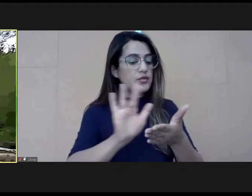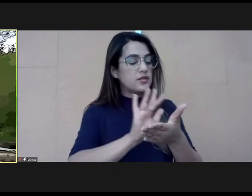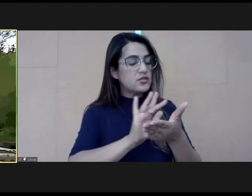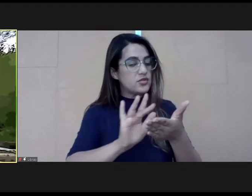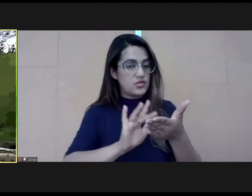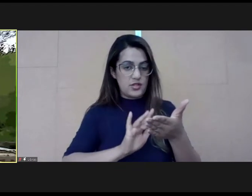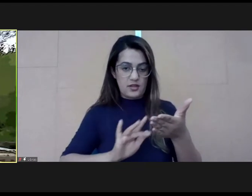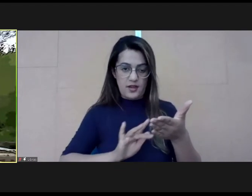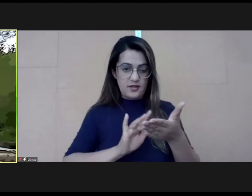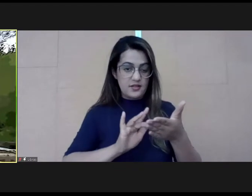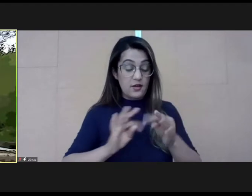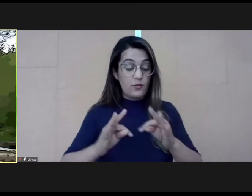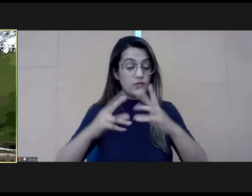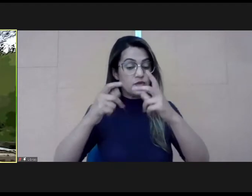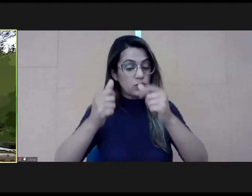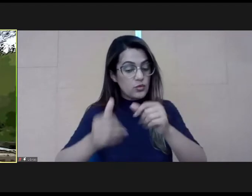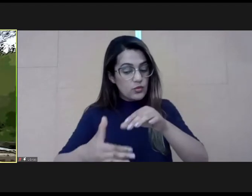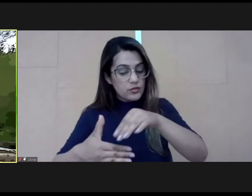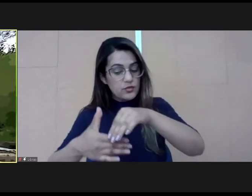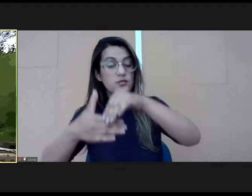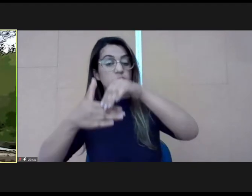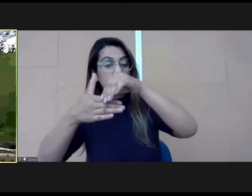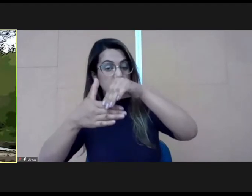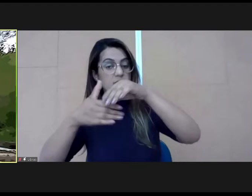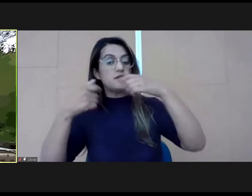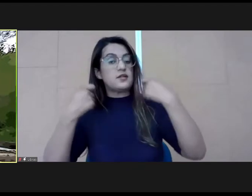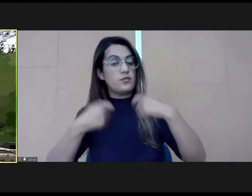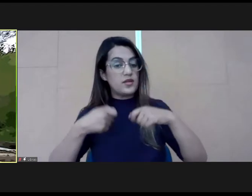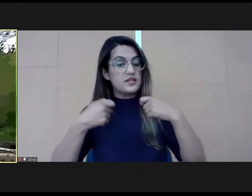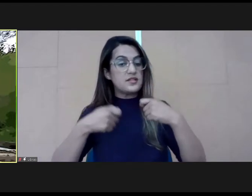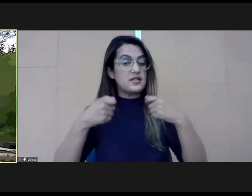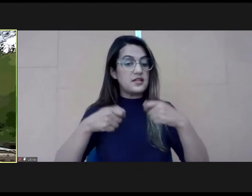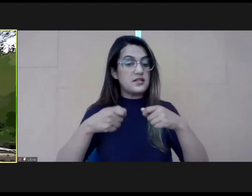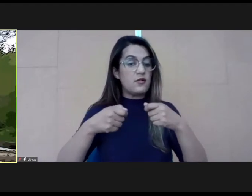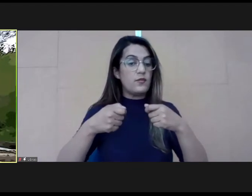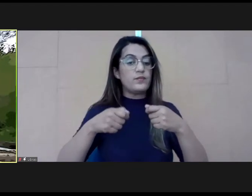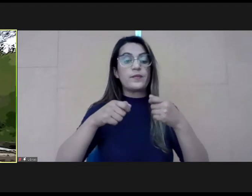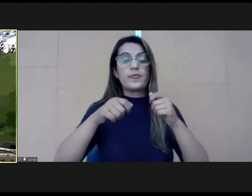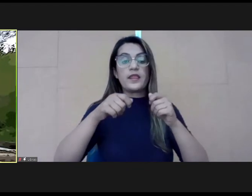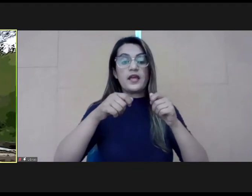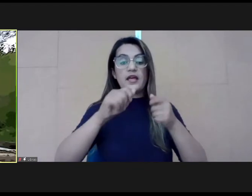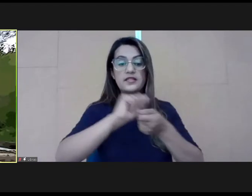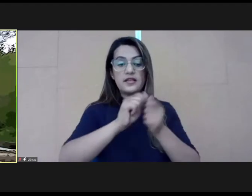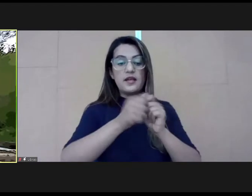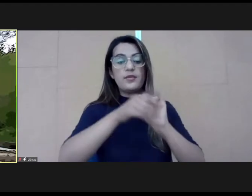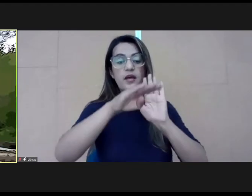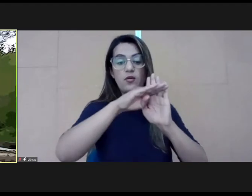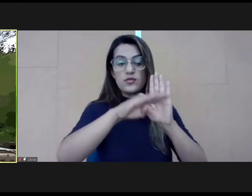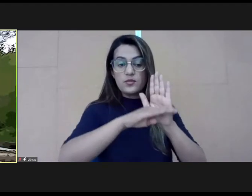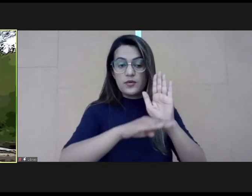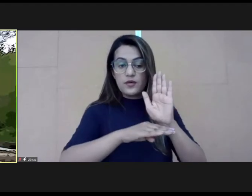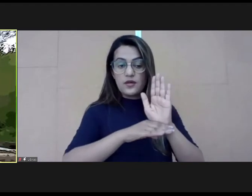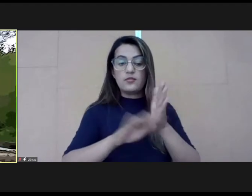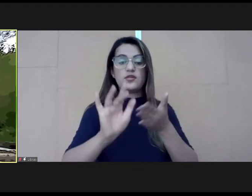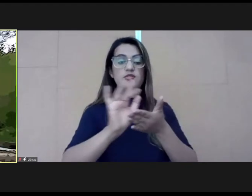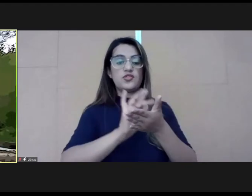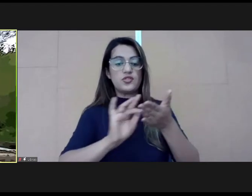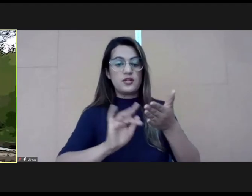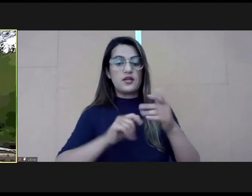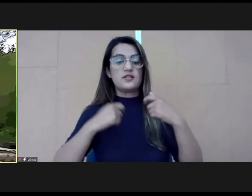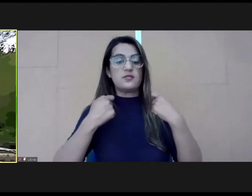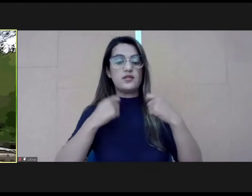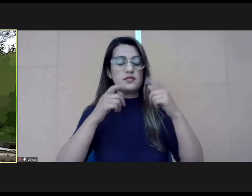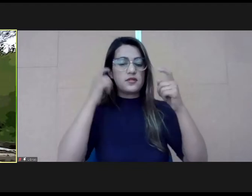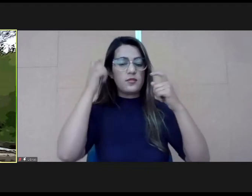themselves policy programs or service, need to be preoccupied with digital platforms as a policy instrument.